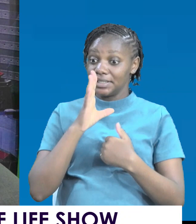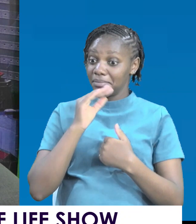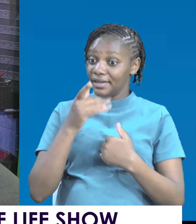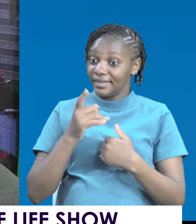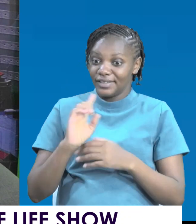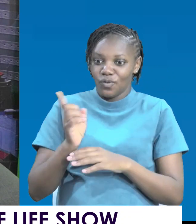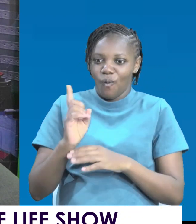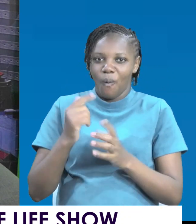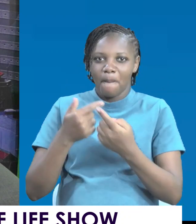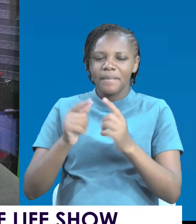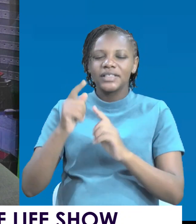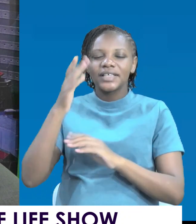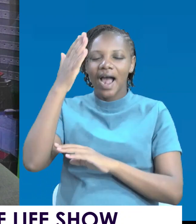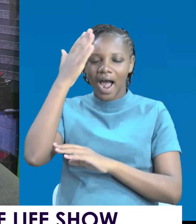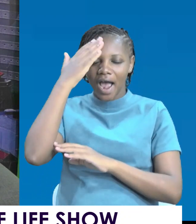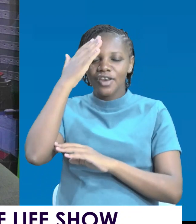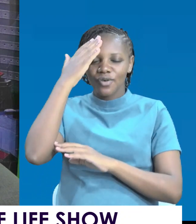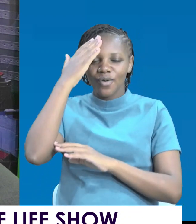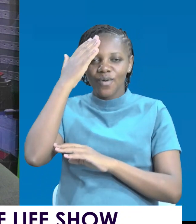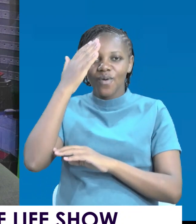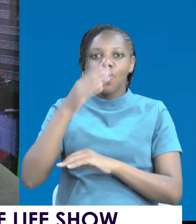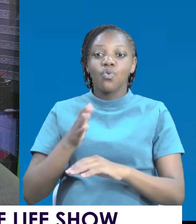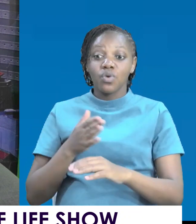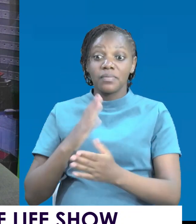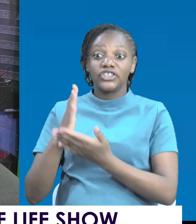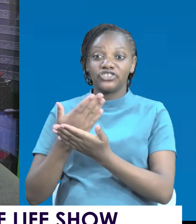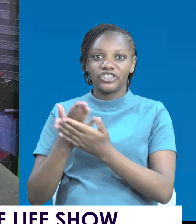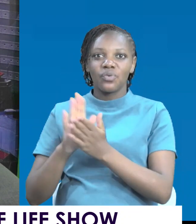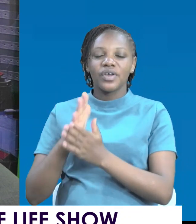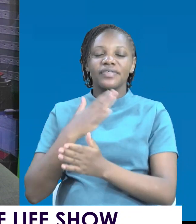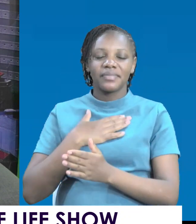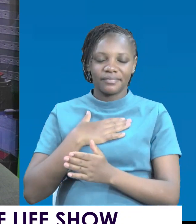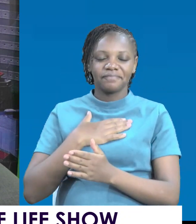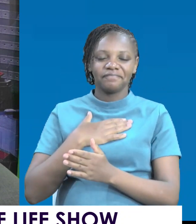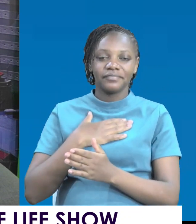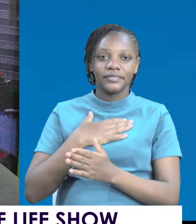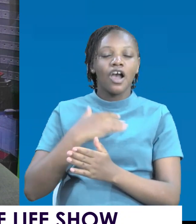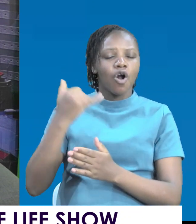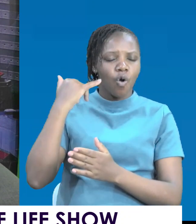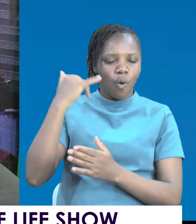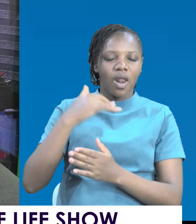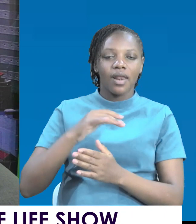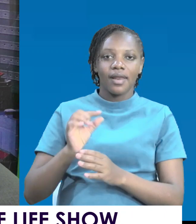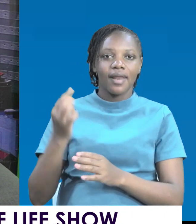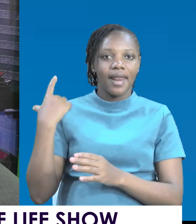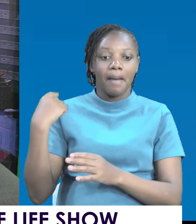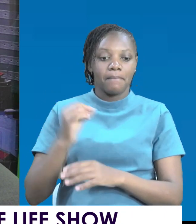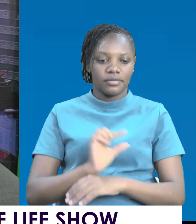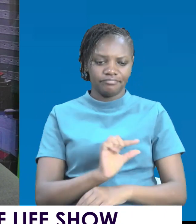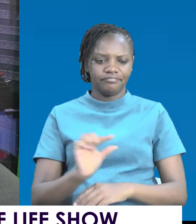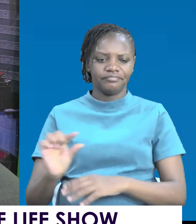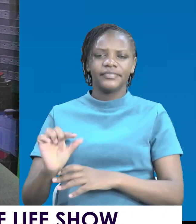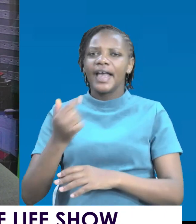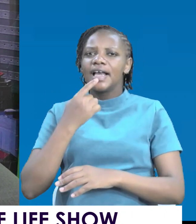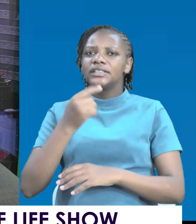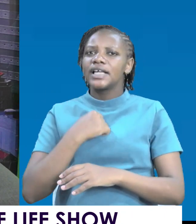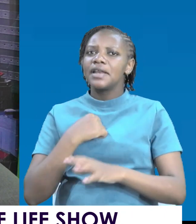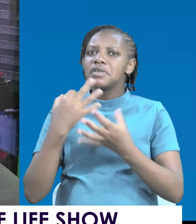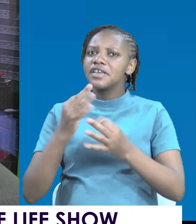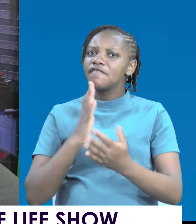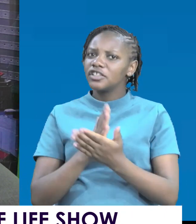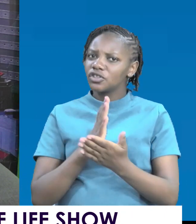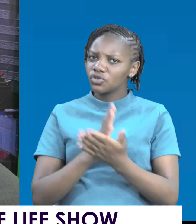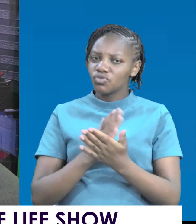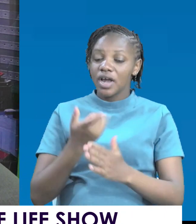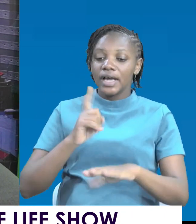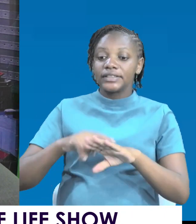this, but I know they are sharing this to me now. 0-1-1-9-8-0-3-8-4. Tell me if it is true.